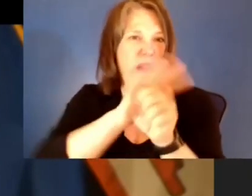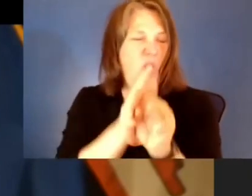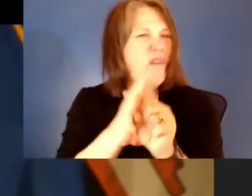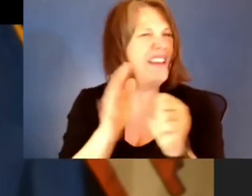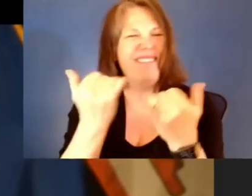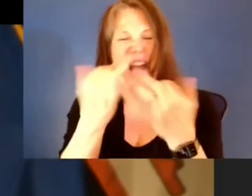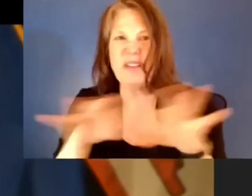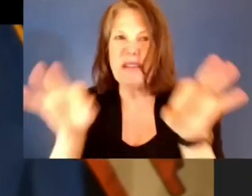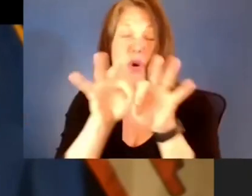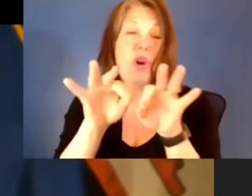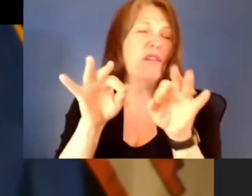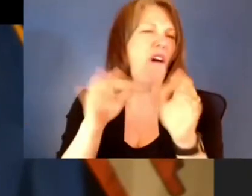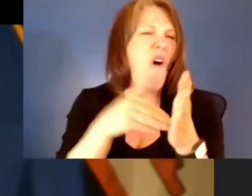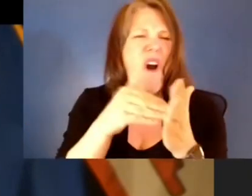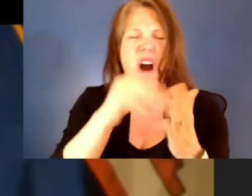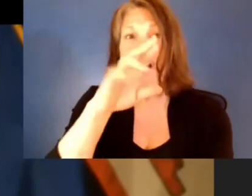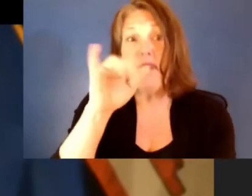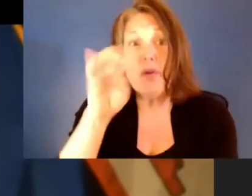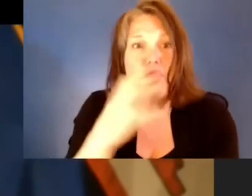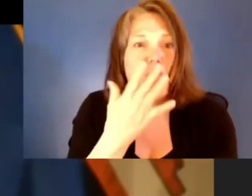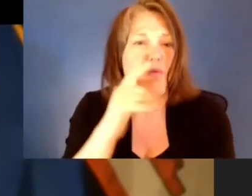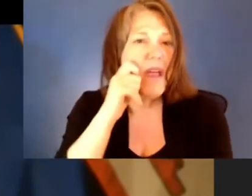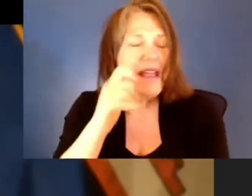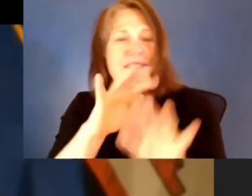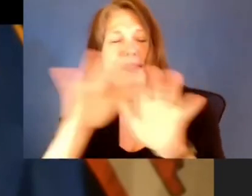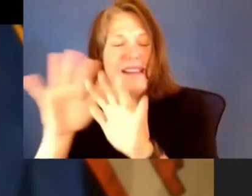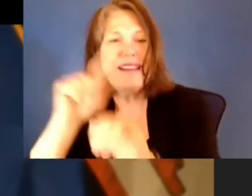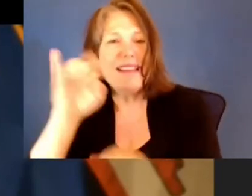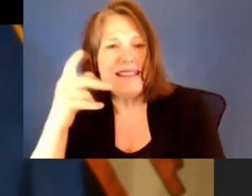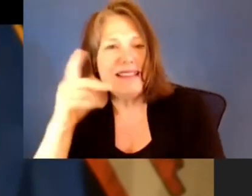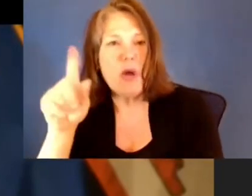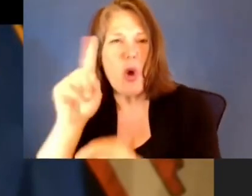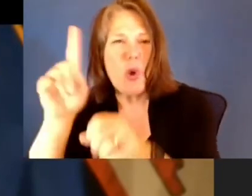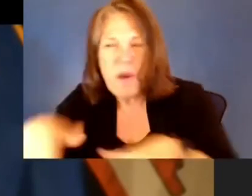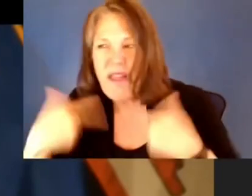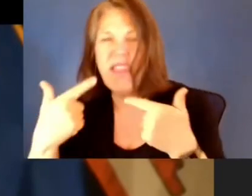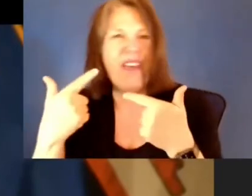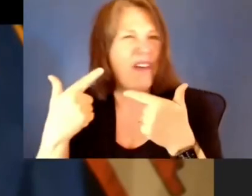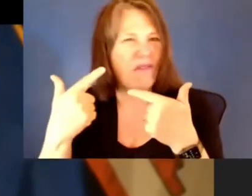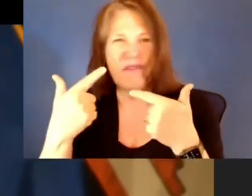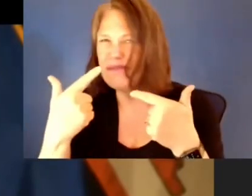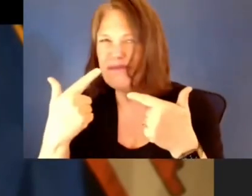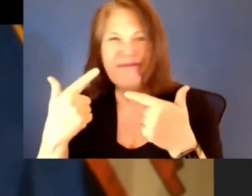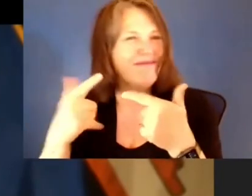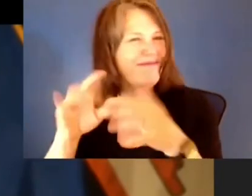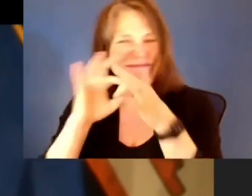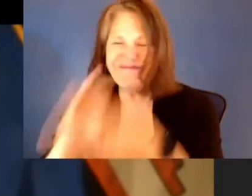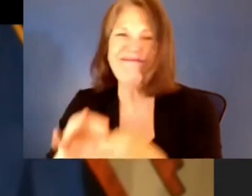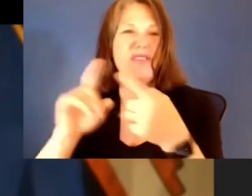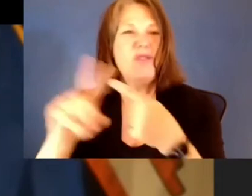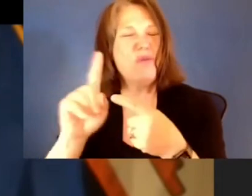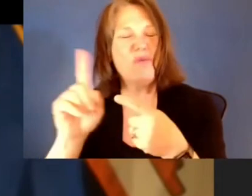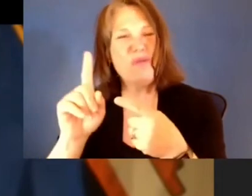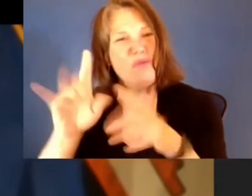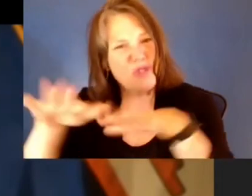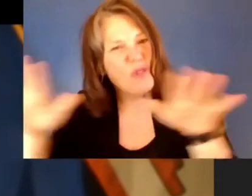and income can determine the quality of a children's education. The COVID-19 pandemic has shed a bright light on these disparities as our educators,